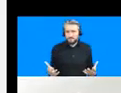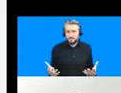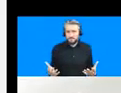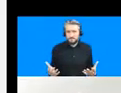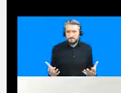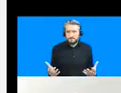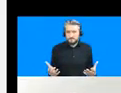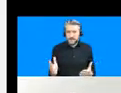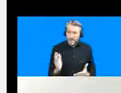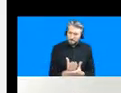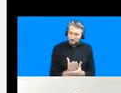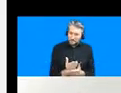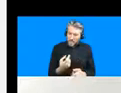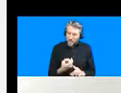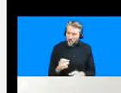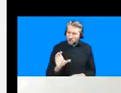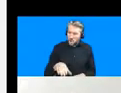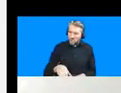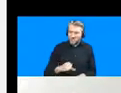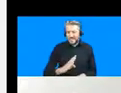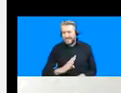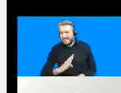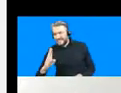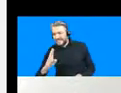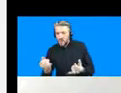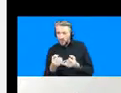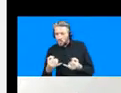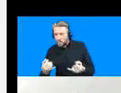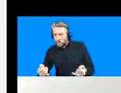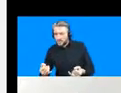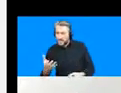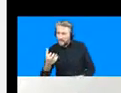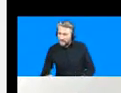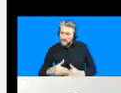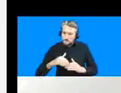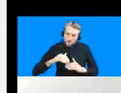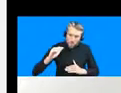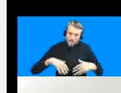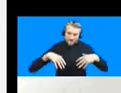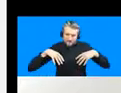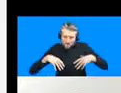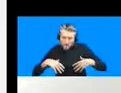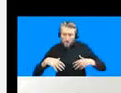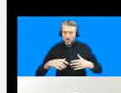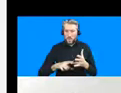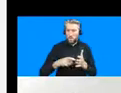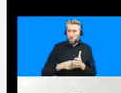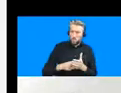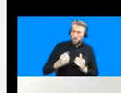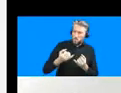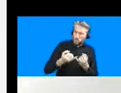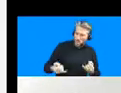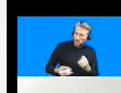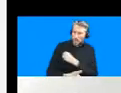karachi east has higher cases because there are more informal settlements there or that it's a high density zone or that it's a more poverty-stricken zone